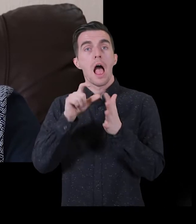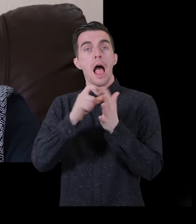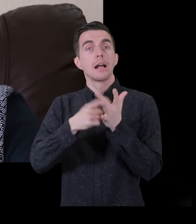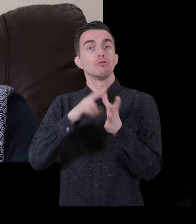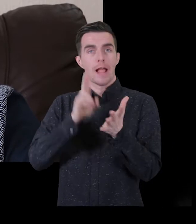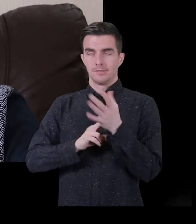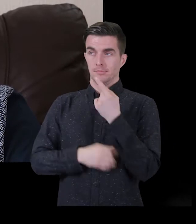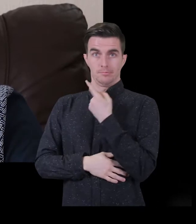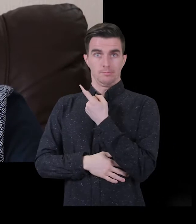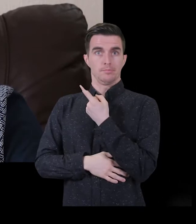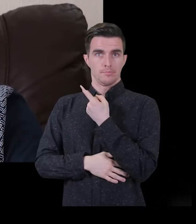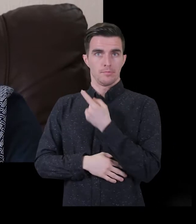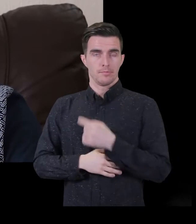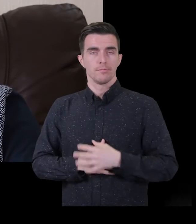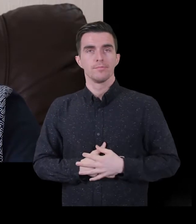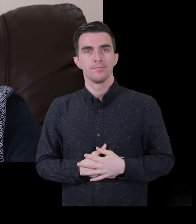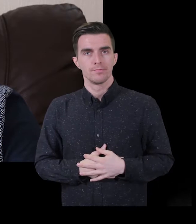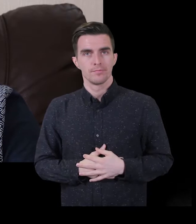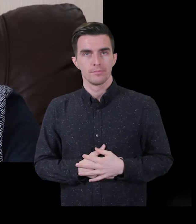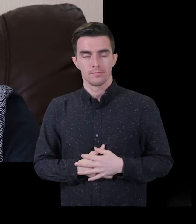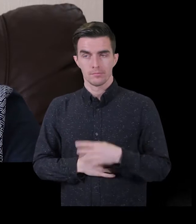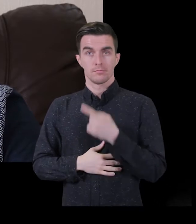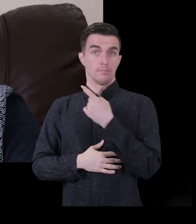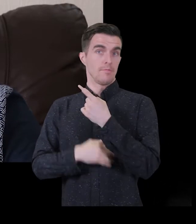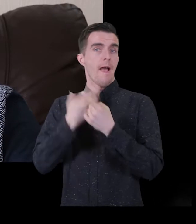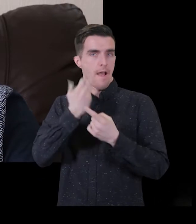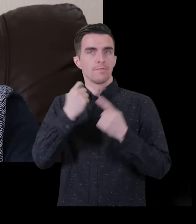older, I just became more and more aware of it.